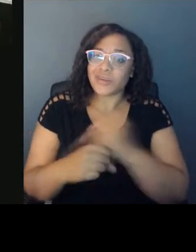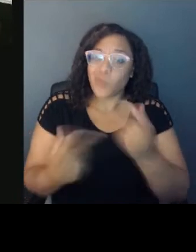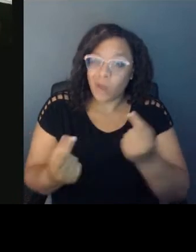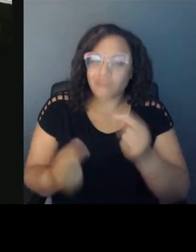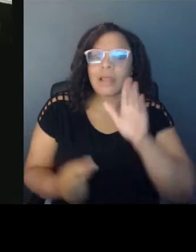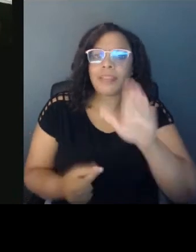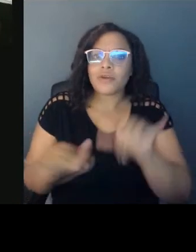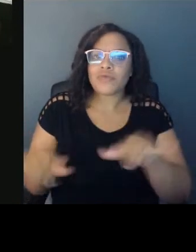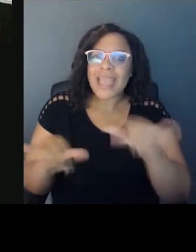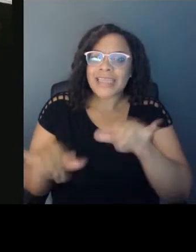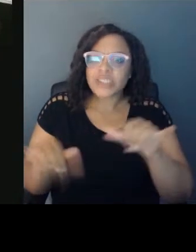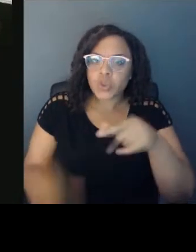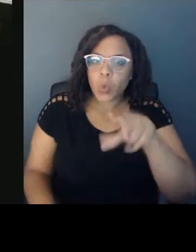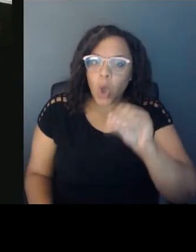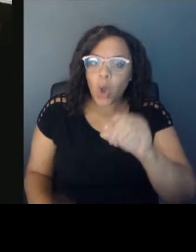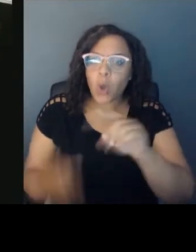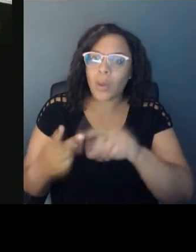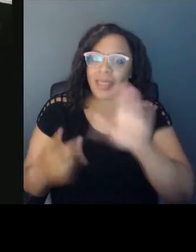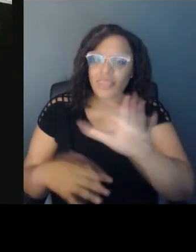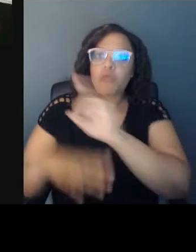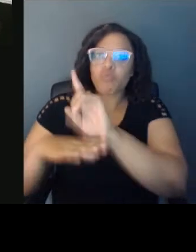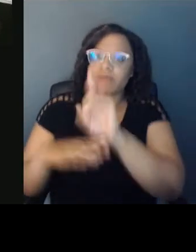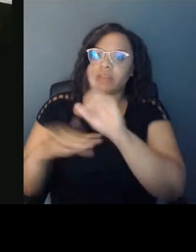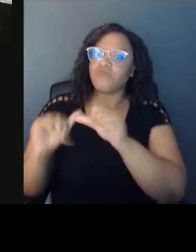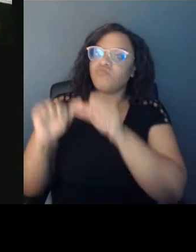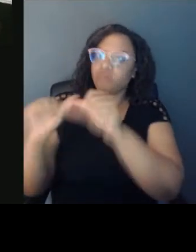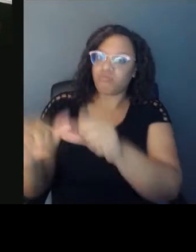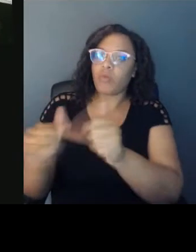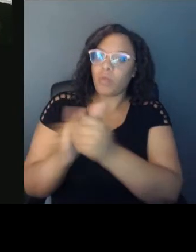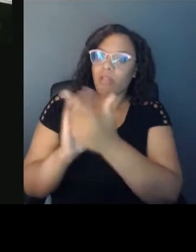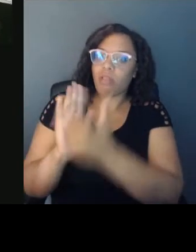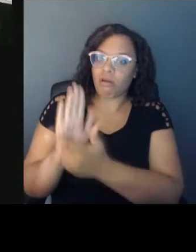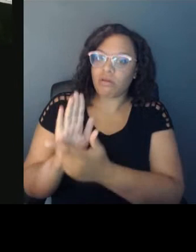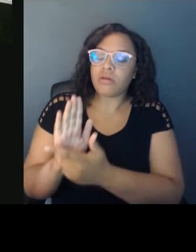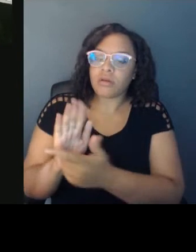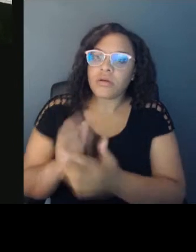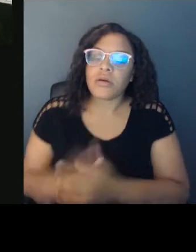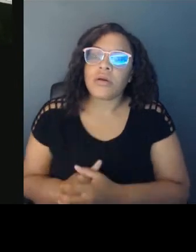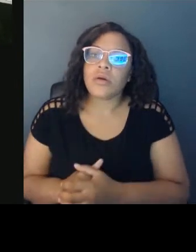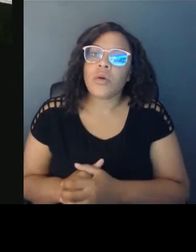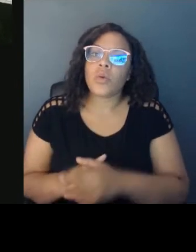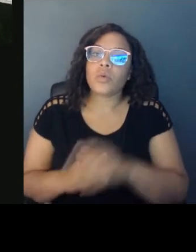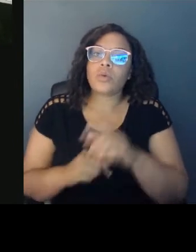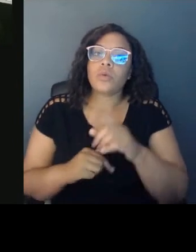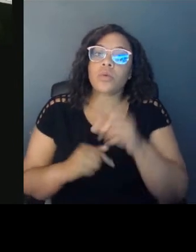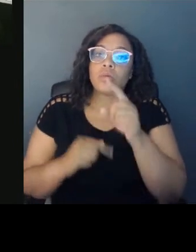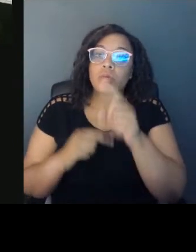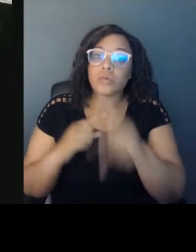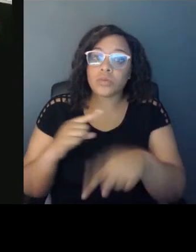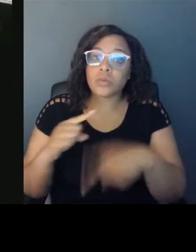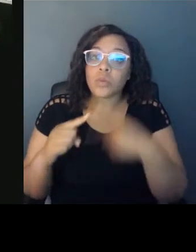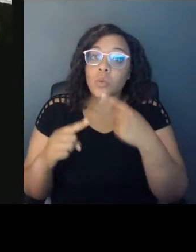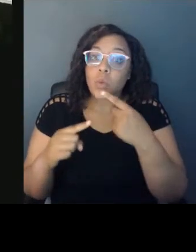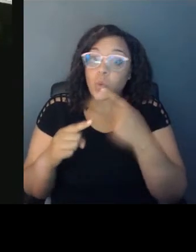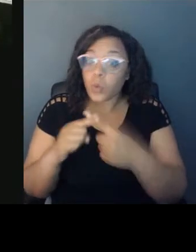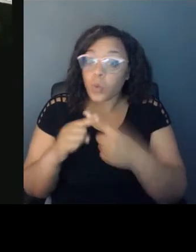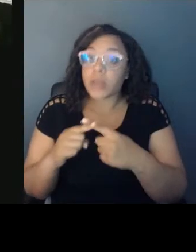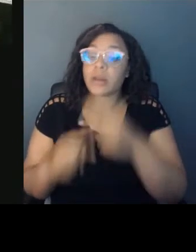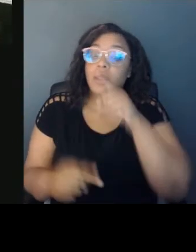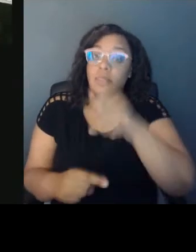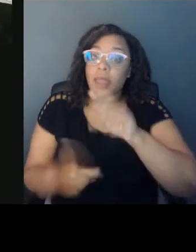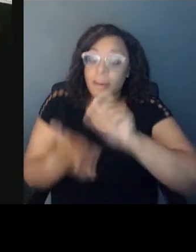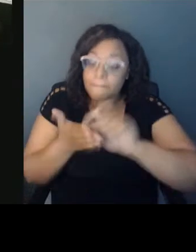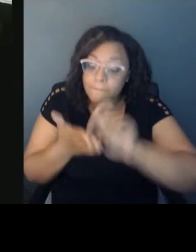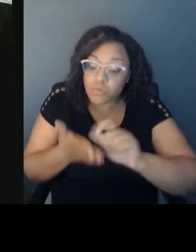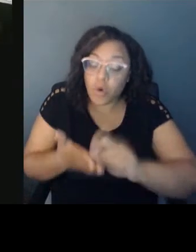And when the law was really constructed, it was at a point when white people were doing the constructing and doing the building. And so